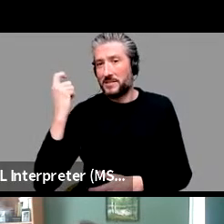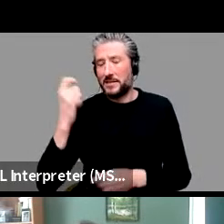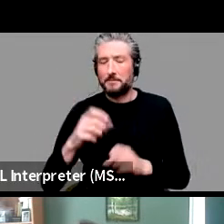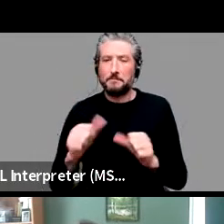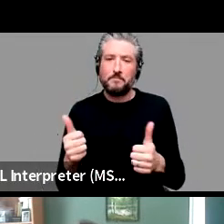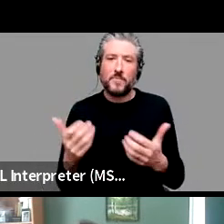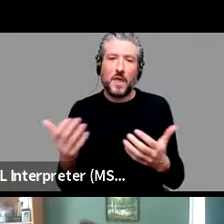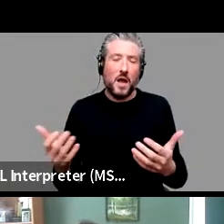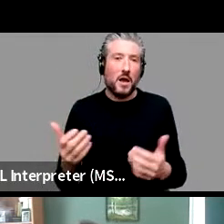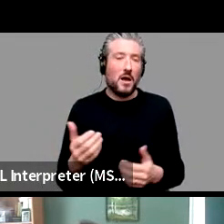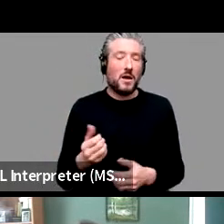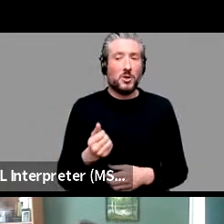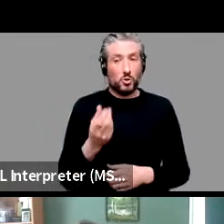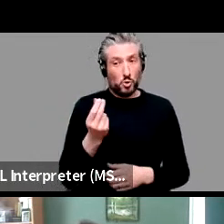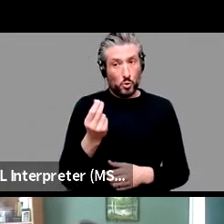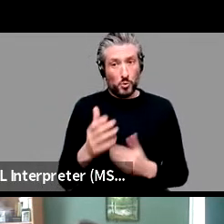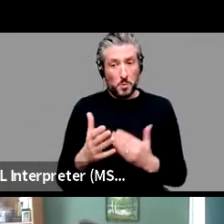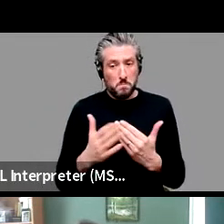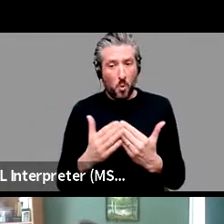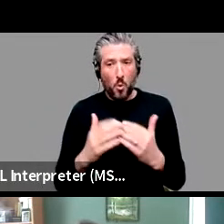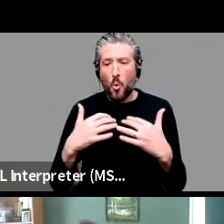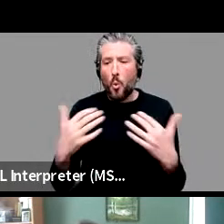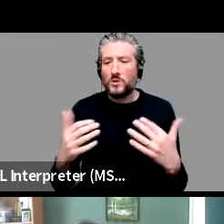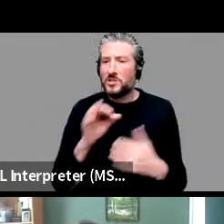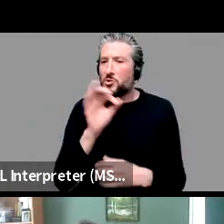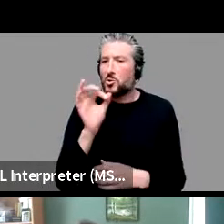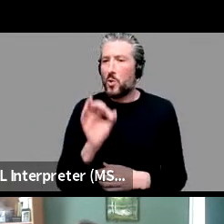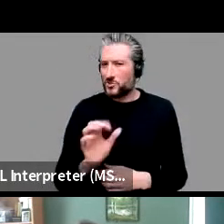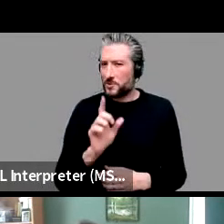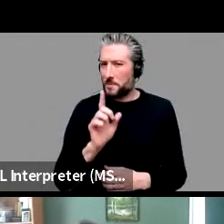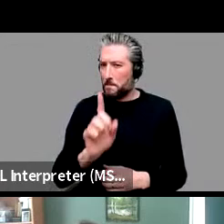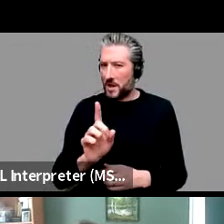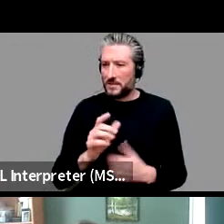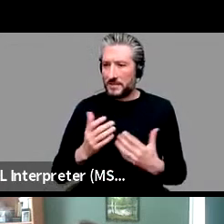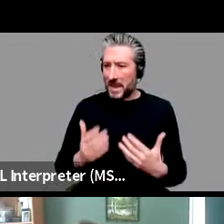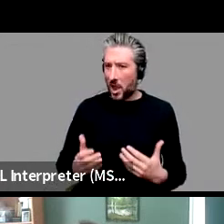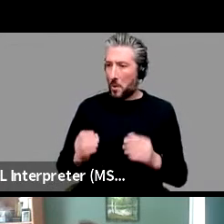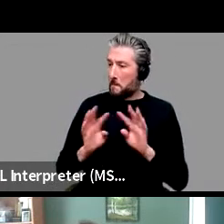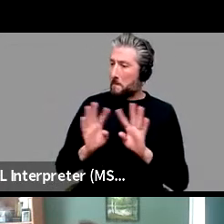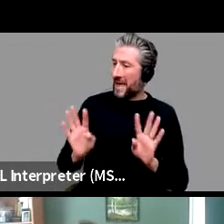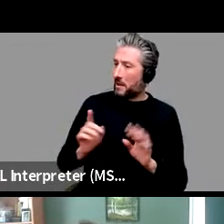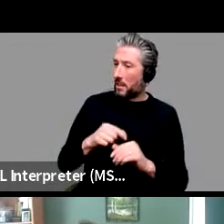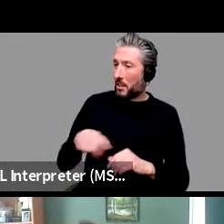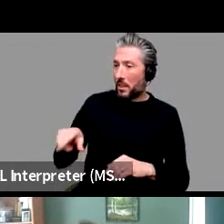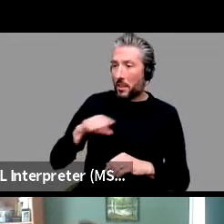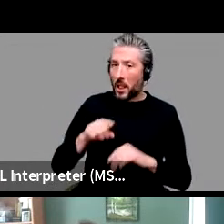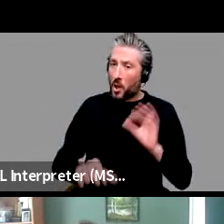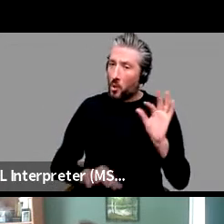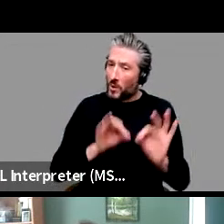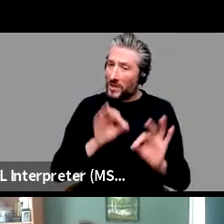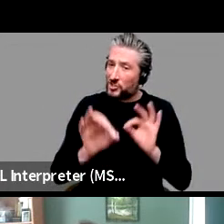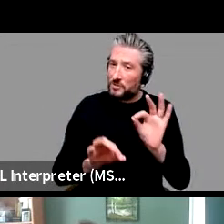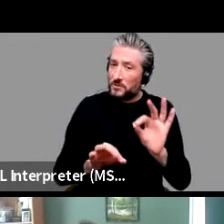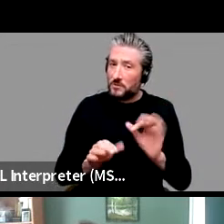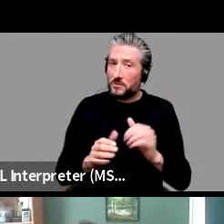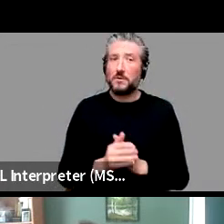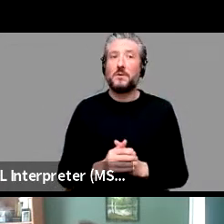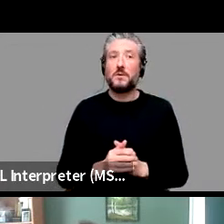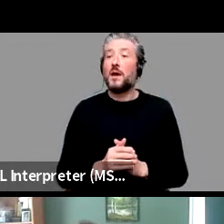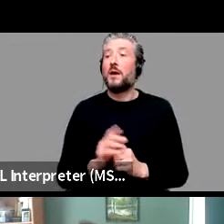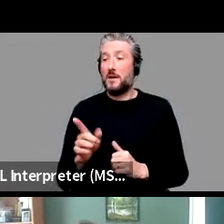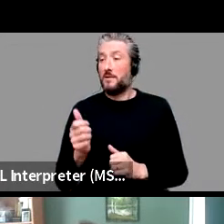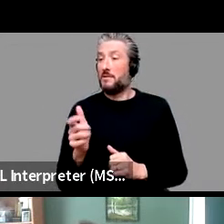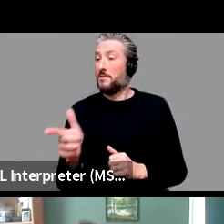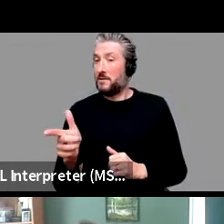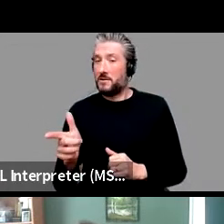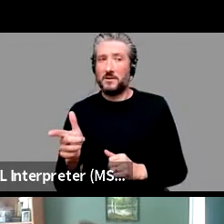second, um, or in a few minutes. Do we have, questions from other panelists, Bodo? Jeanette? Jeanette, go ahead, please. Yeah. I, I really liked the, uh,